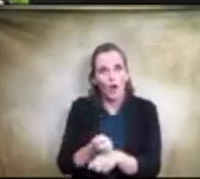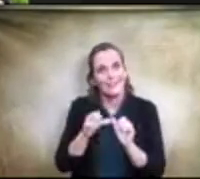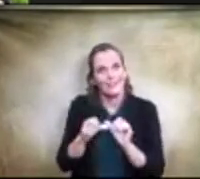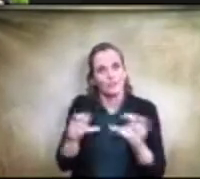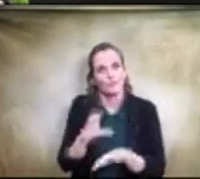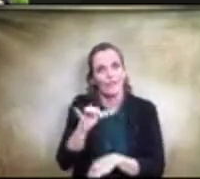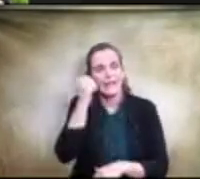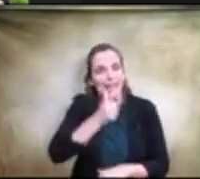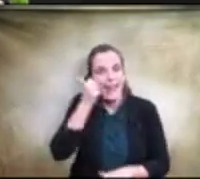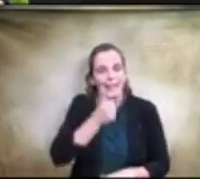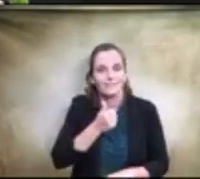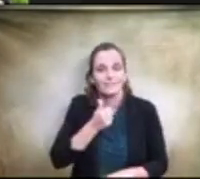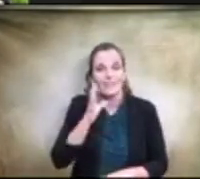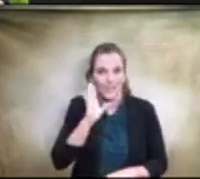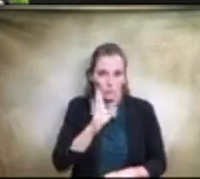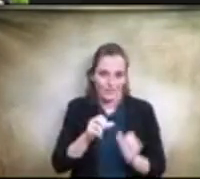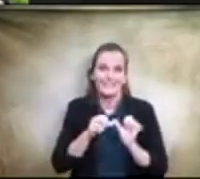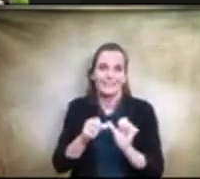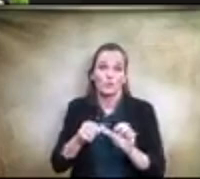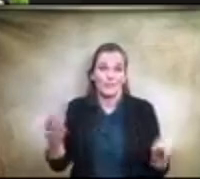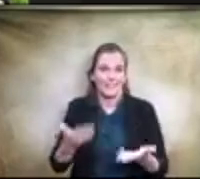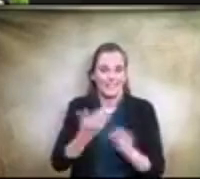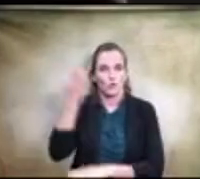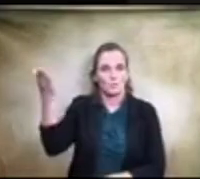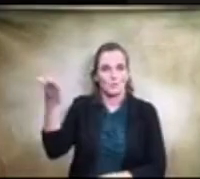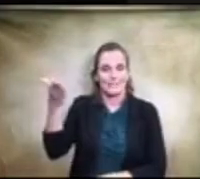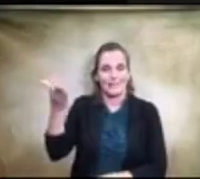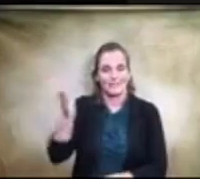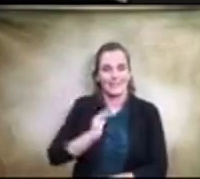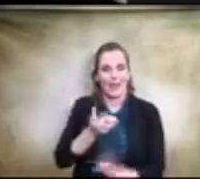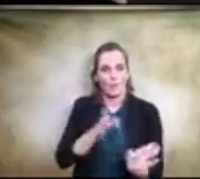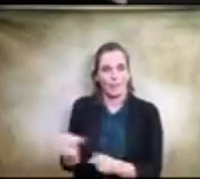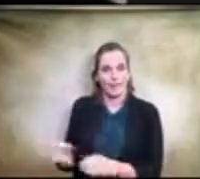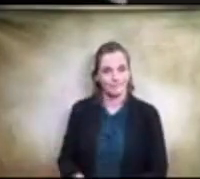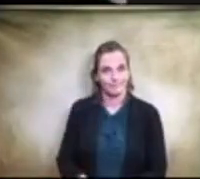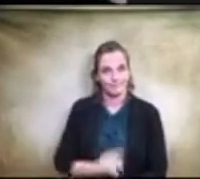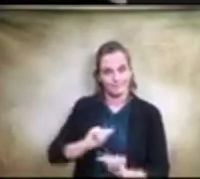continue, and is here to present our plan to you. Mr. Markham.